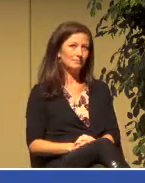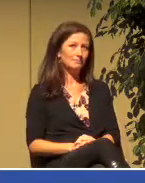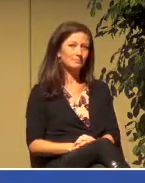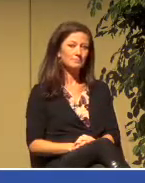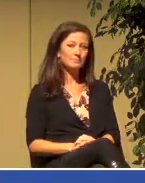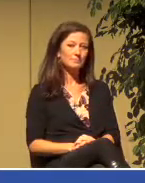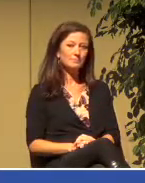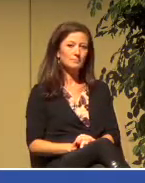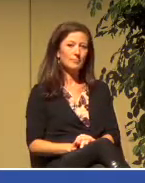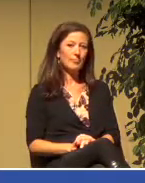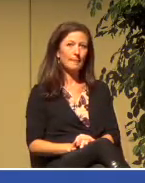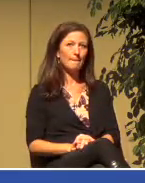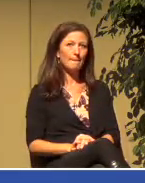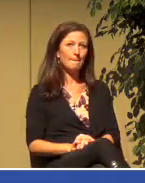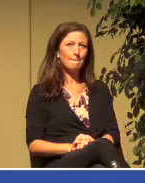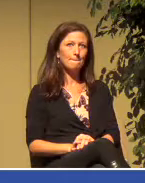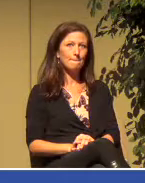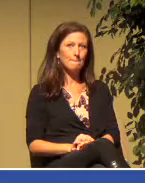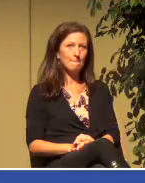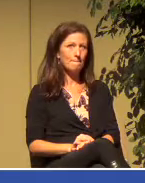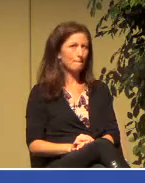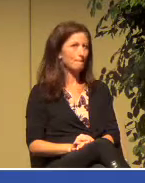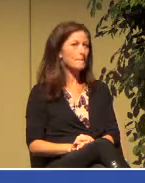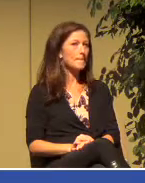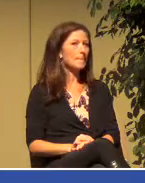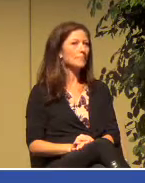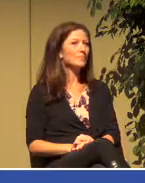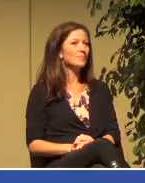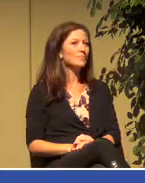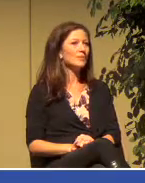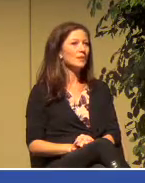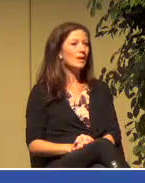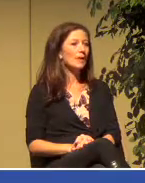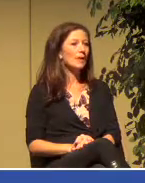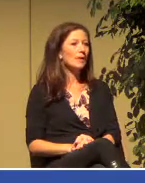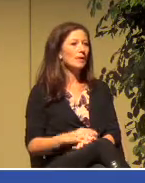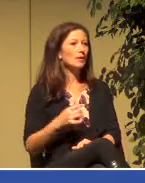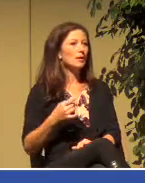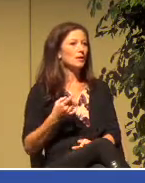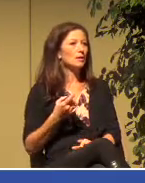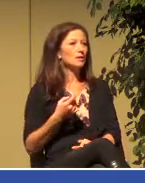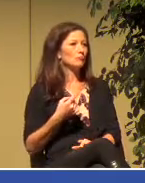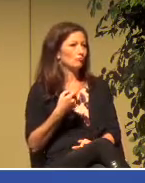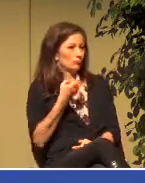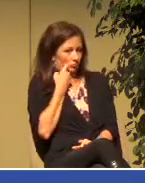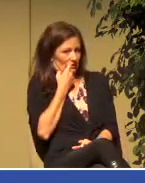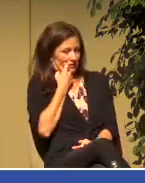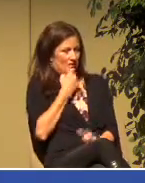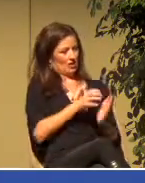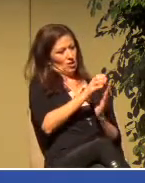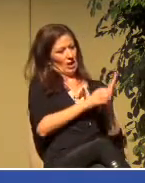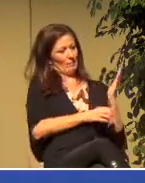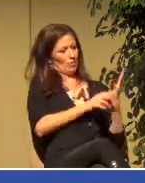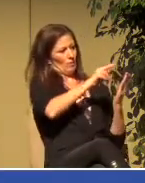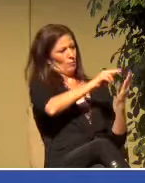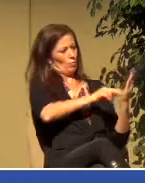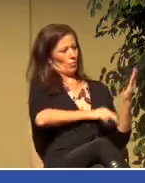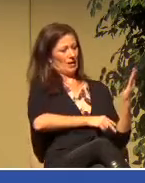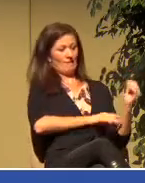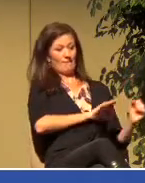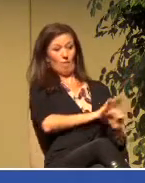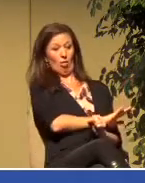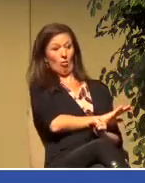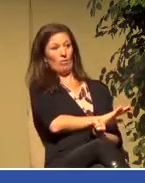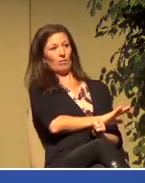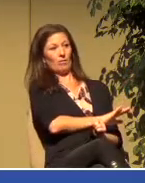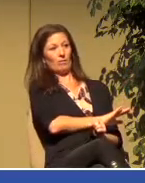And as we have read an entire chapter almost, it is